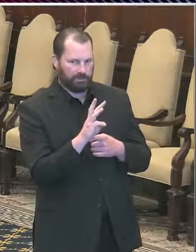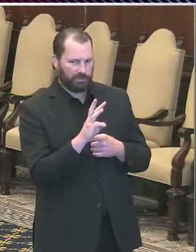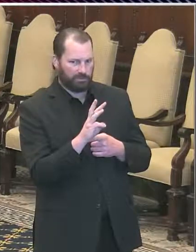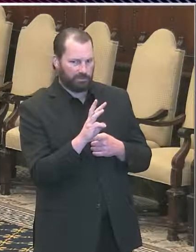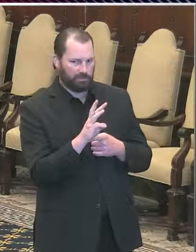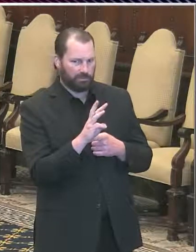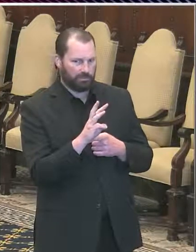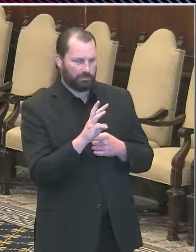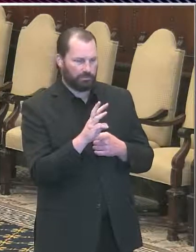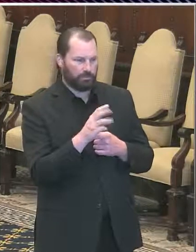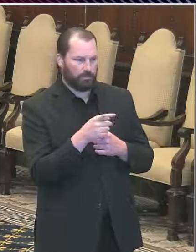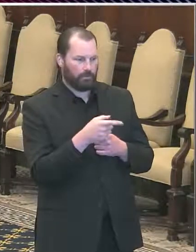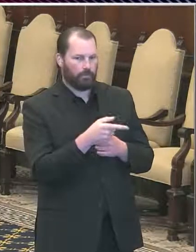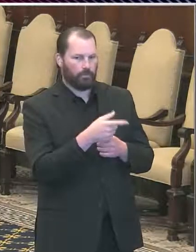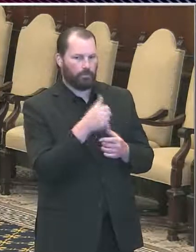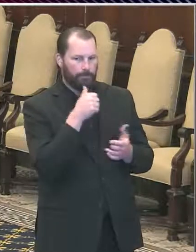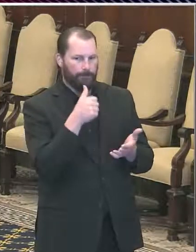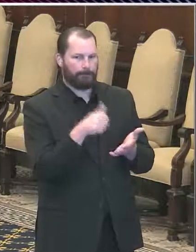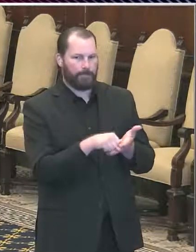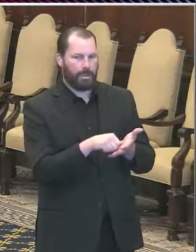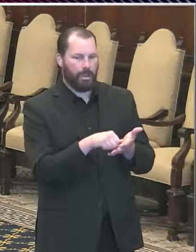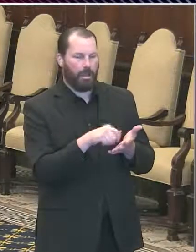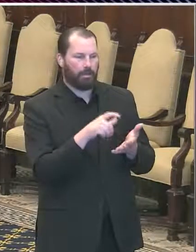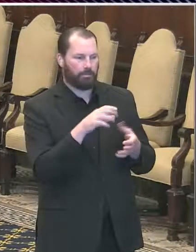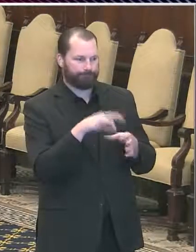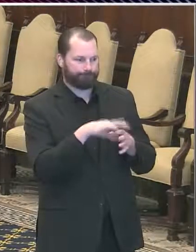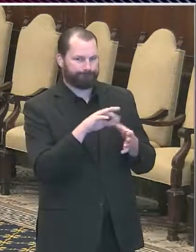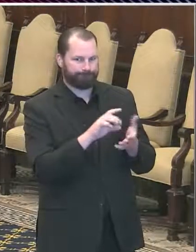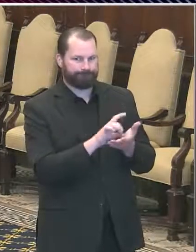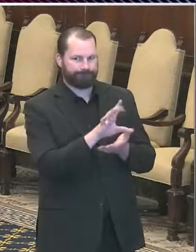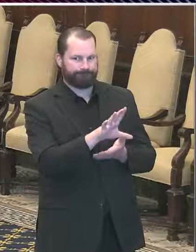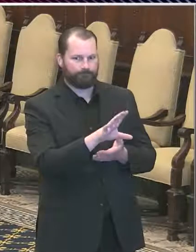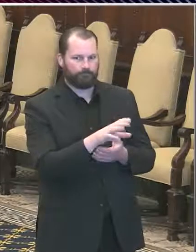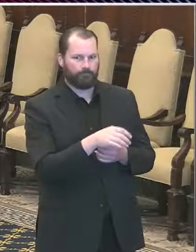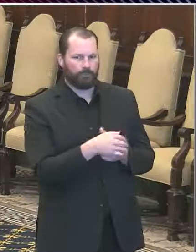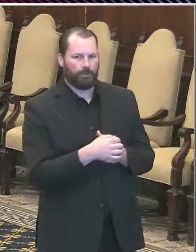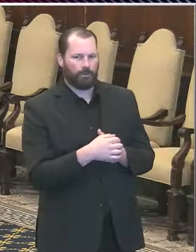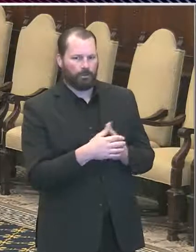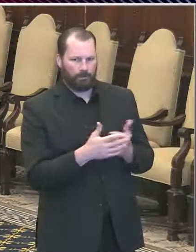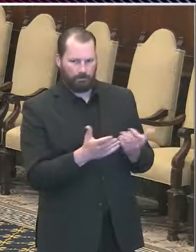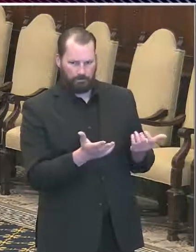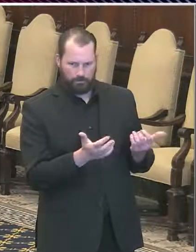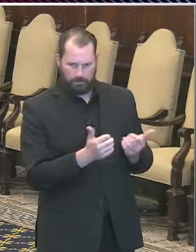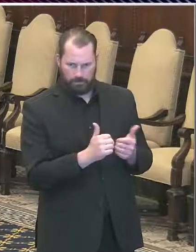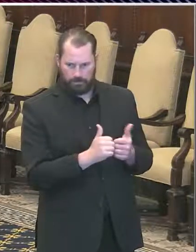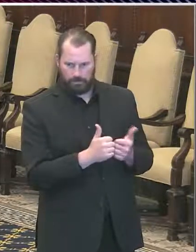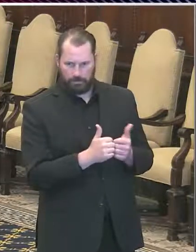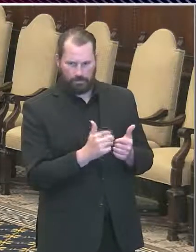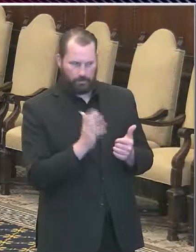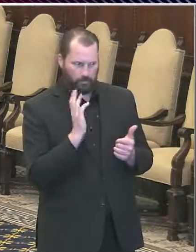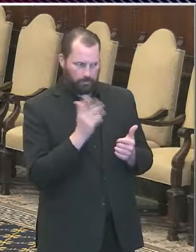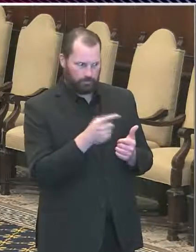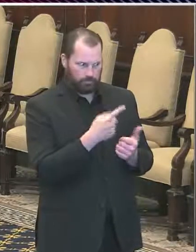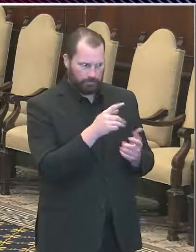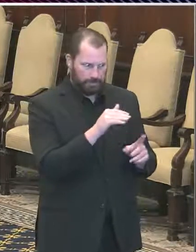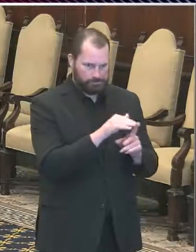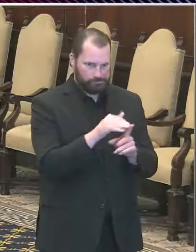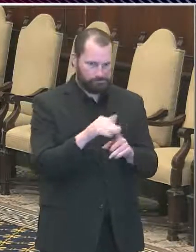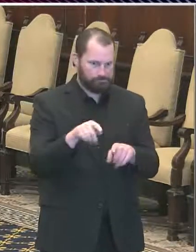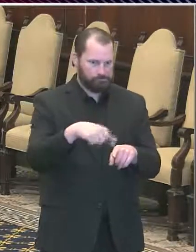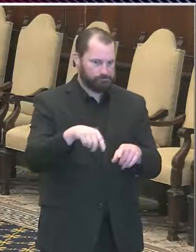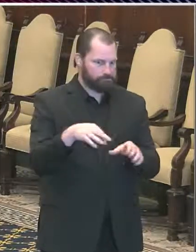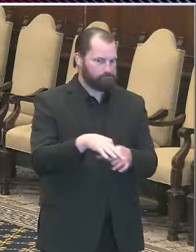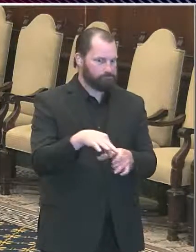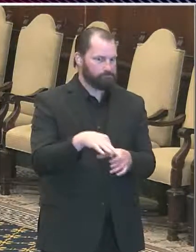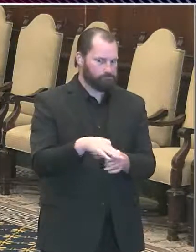is being done what will be done to get people out to vote we know that voting in person will take place on June 2nd why should people go out to vote and what is the city